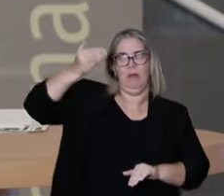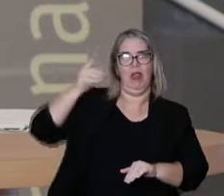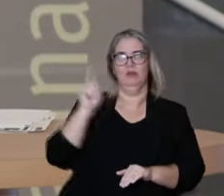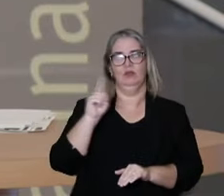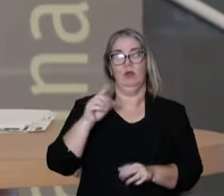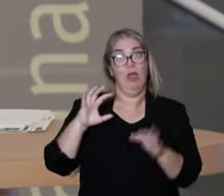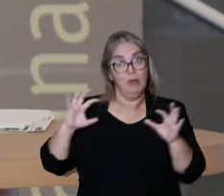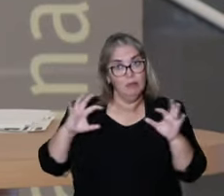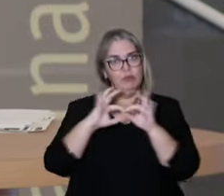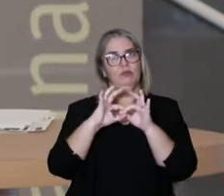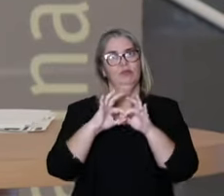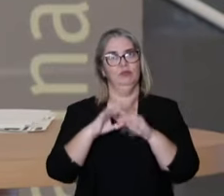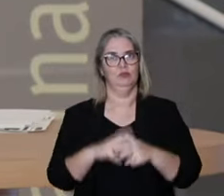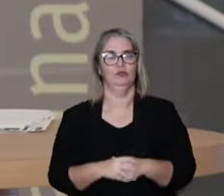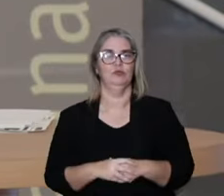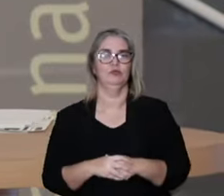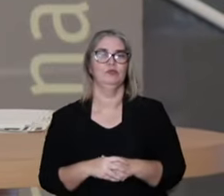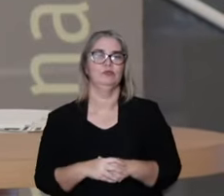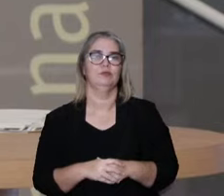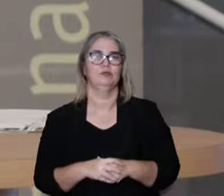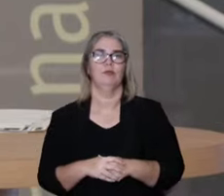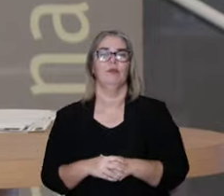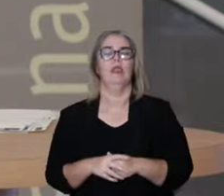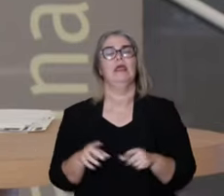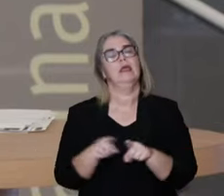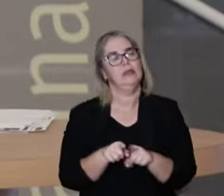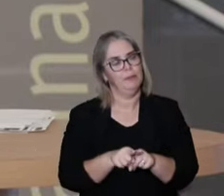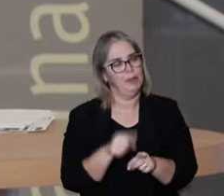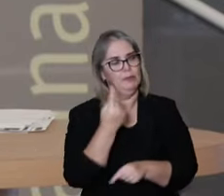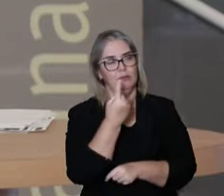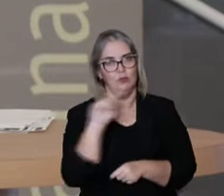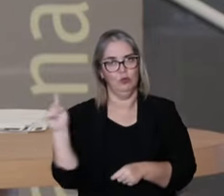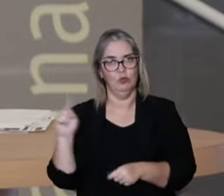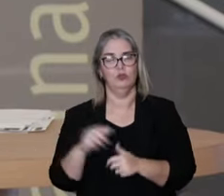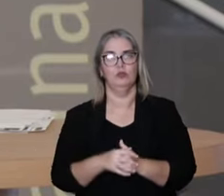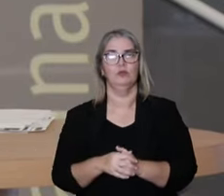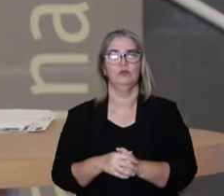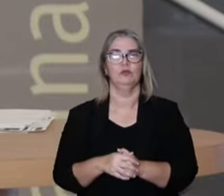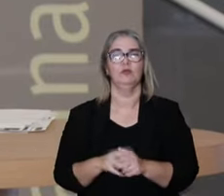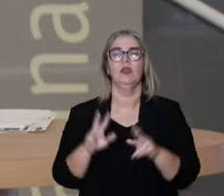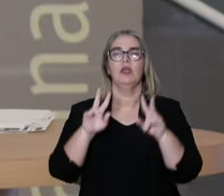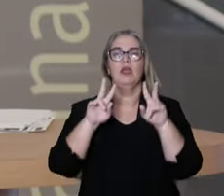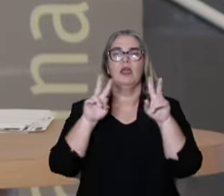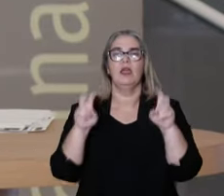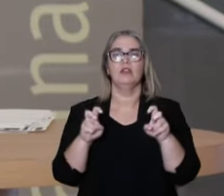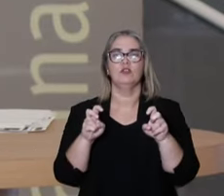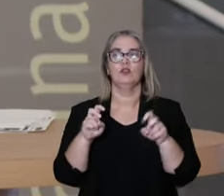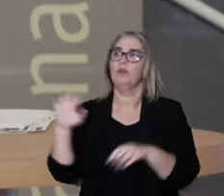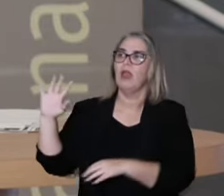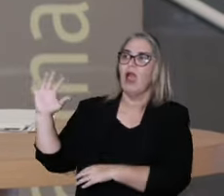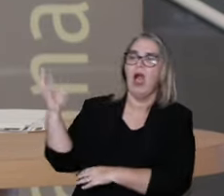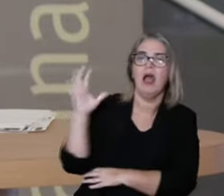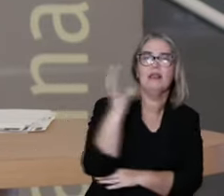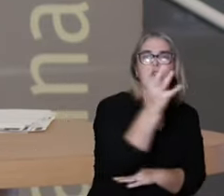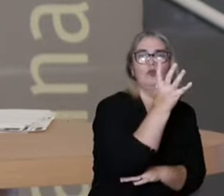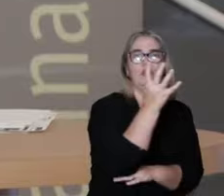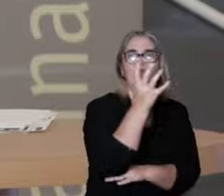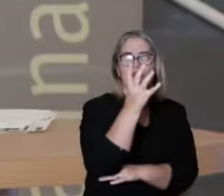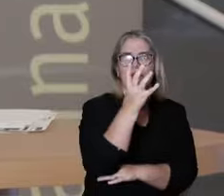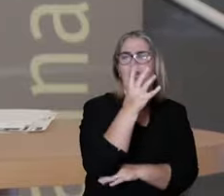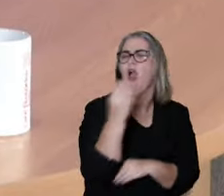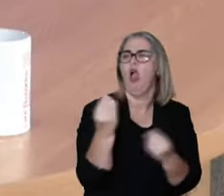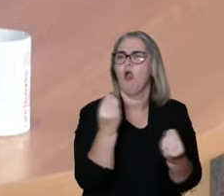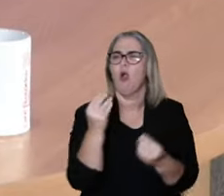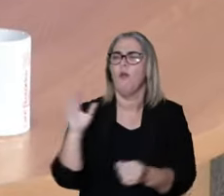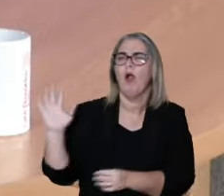work with integration. And last is an important point, is the idea of